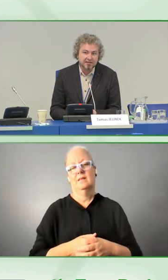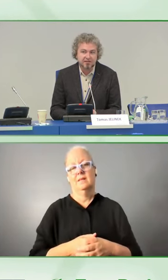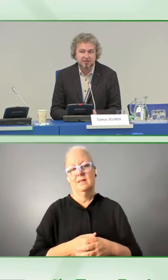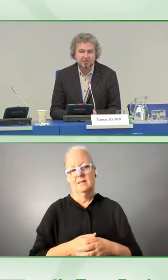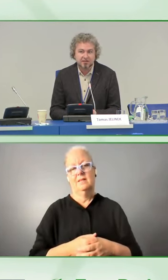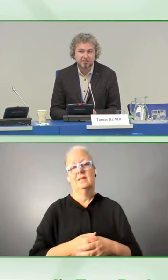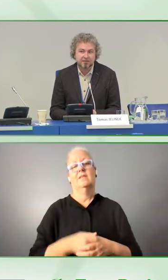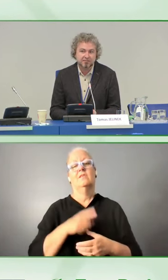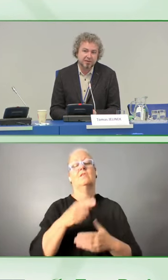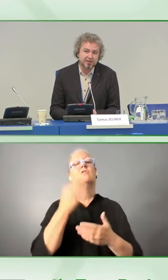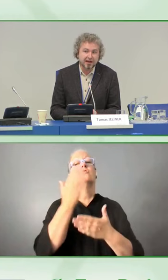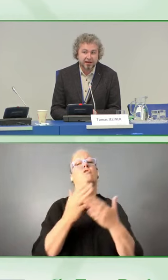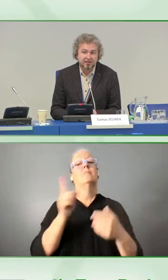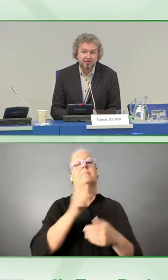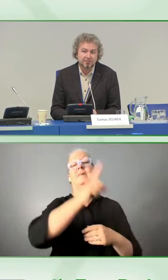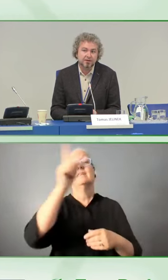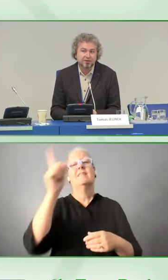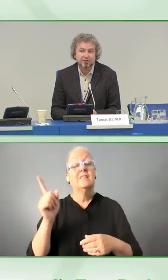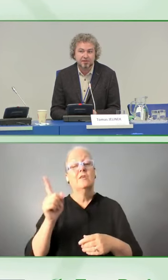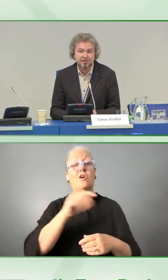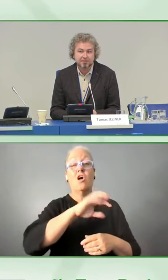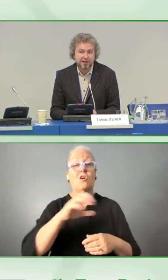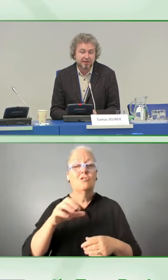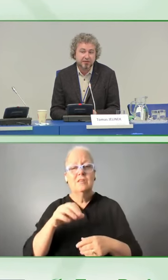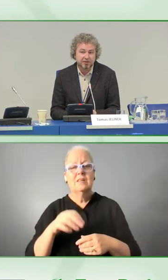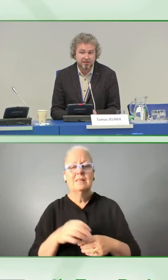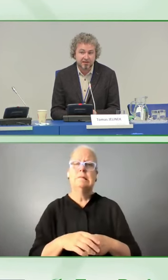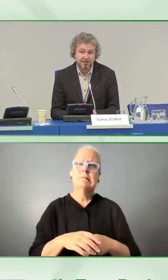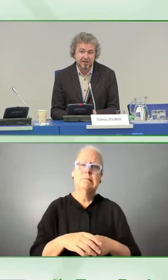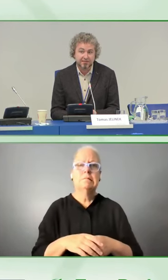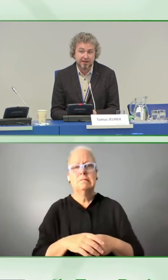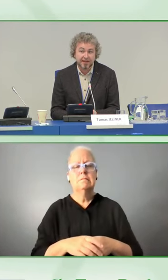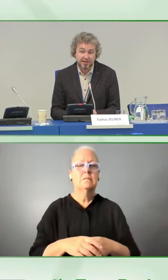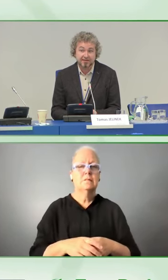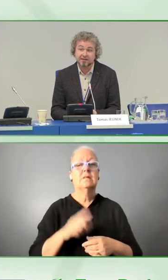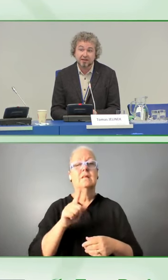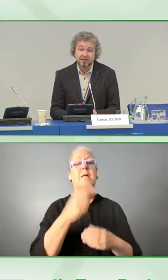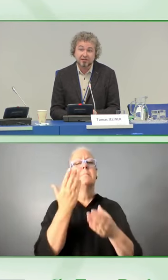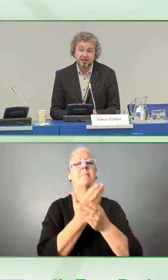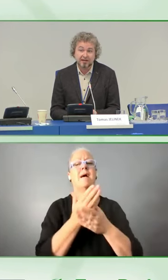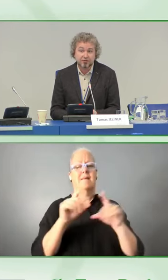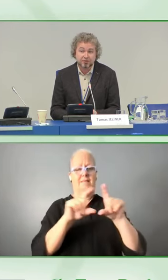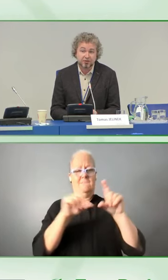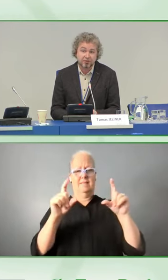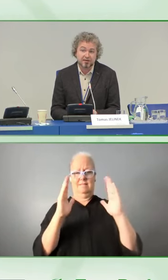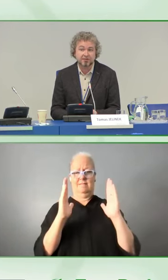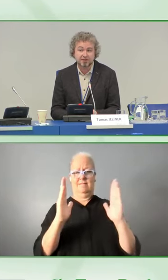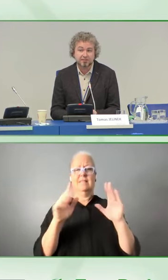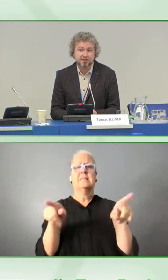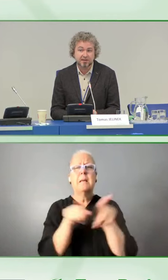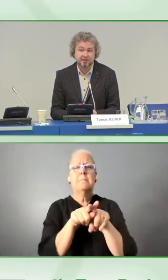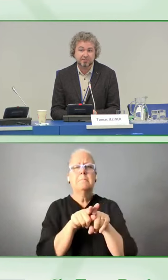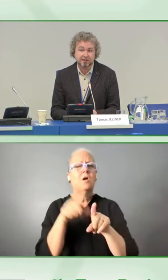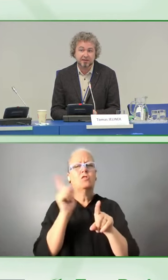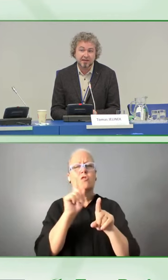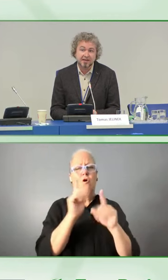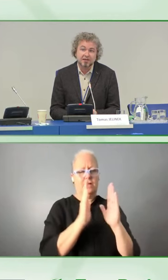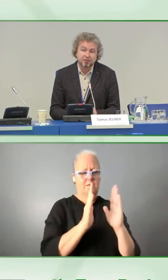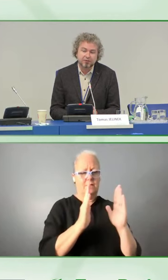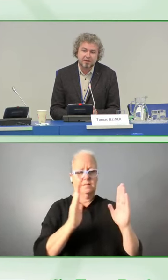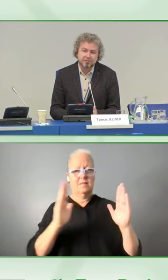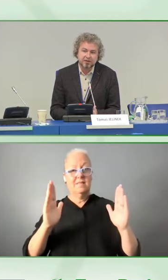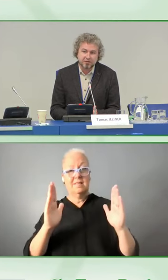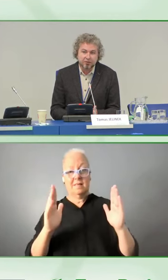countries it's even a bit harder because the banknote has the same length. So they cannot use even this plastic template.